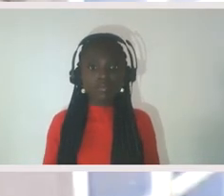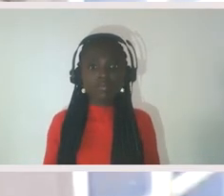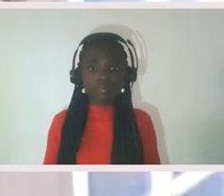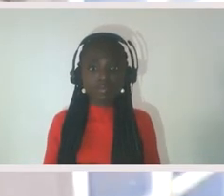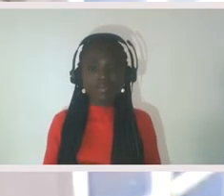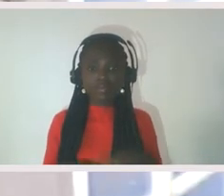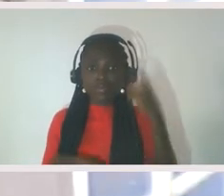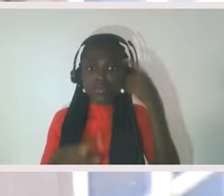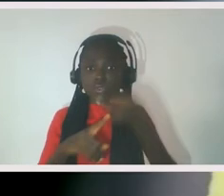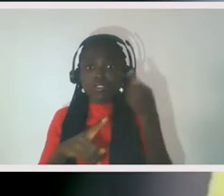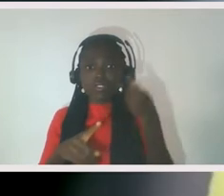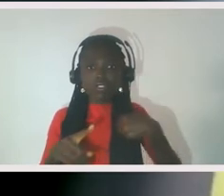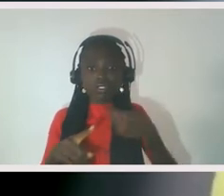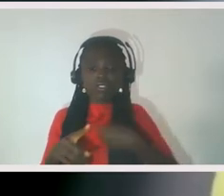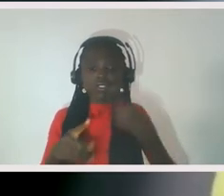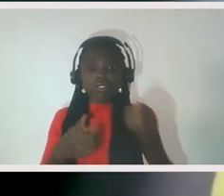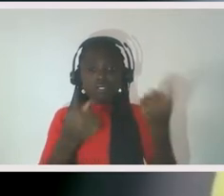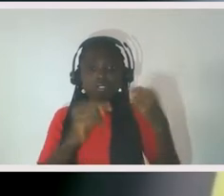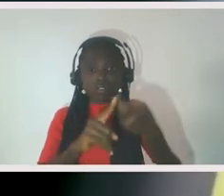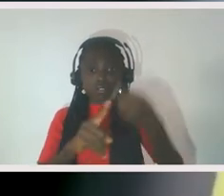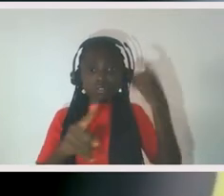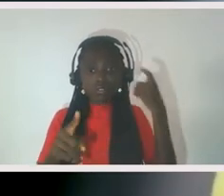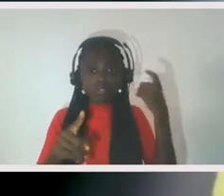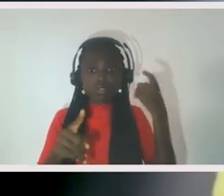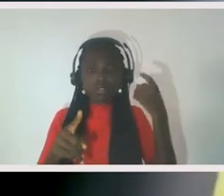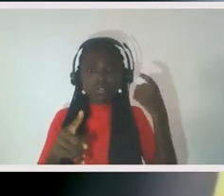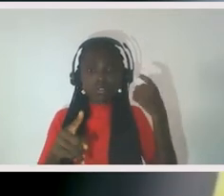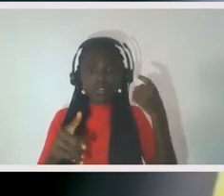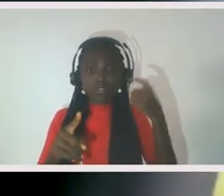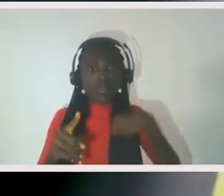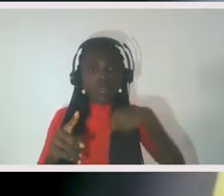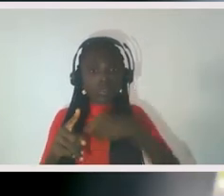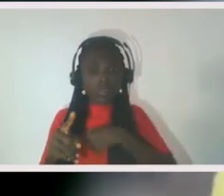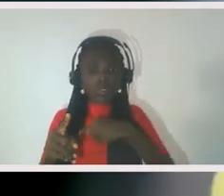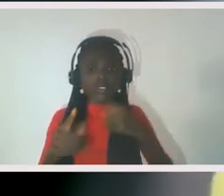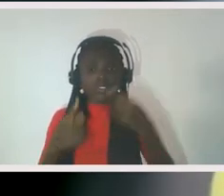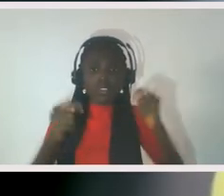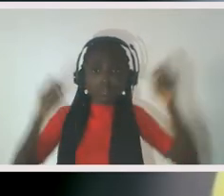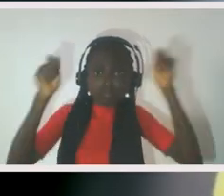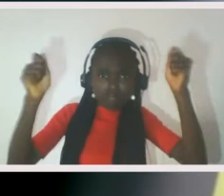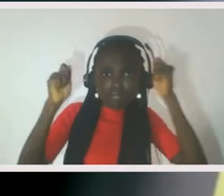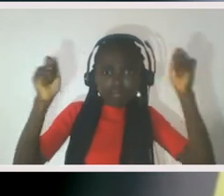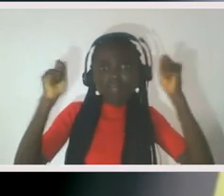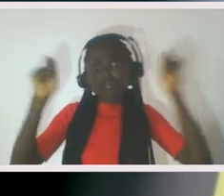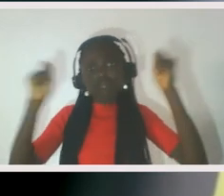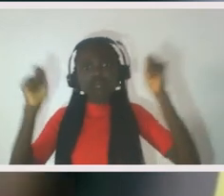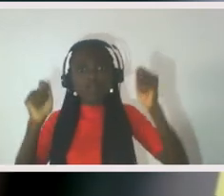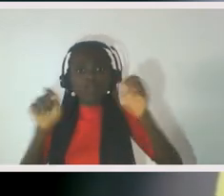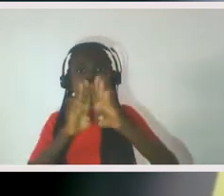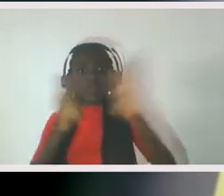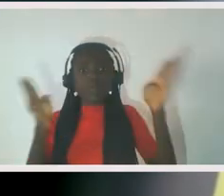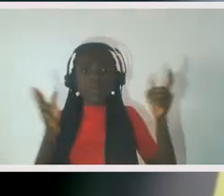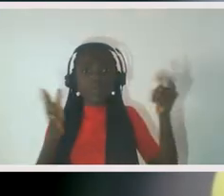history, where we're coming from. And so we, you know, stage at a protest, we did an open letter and we